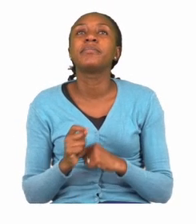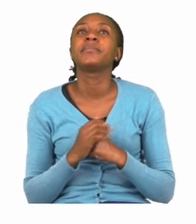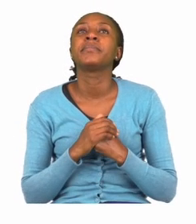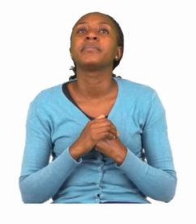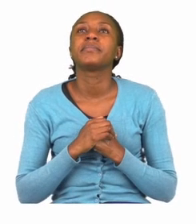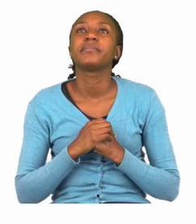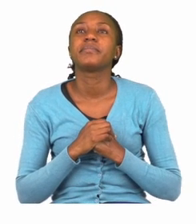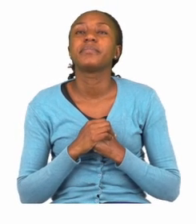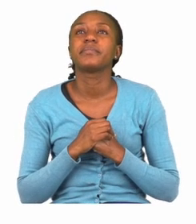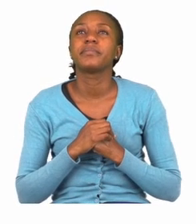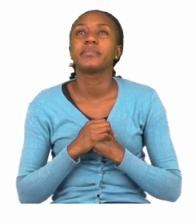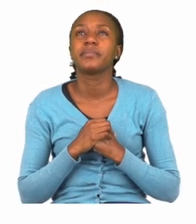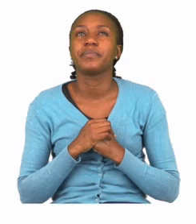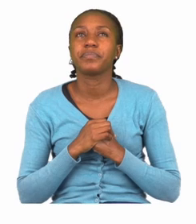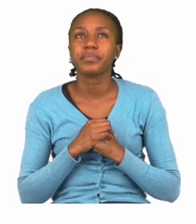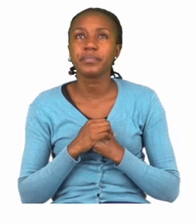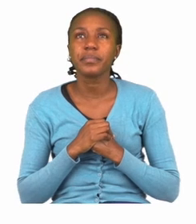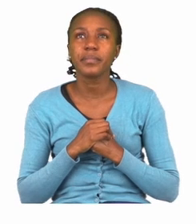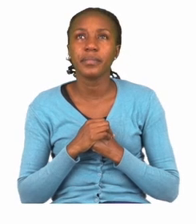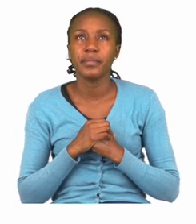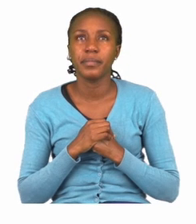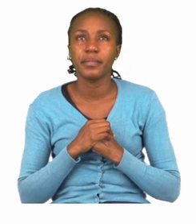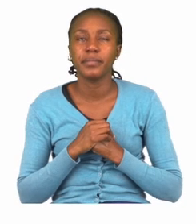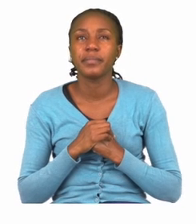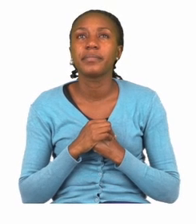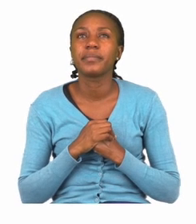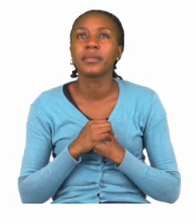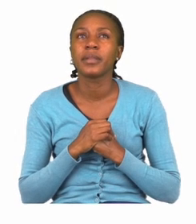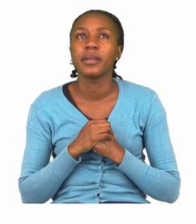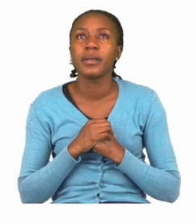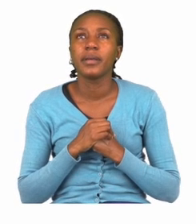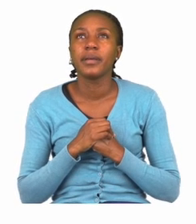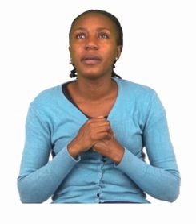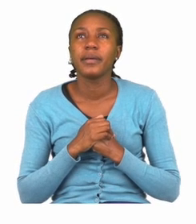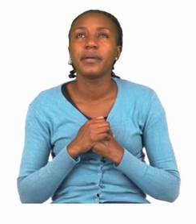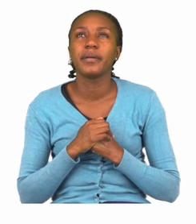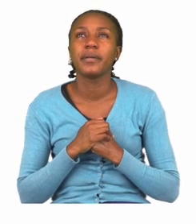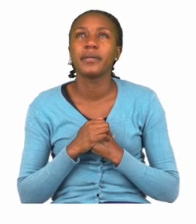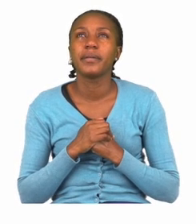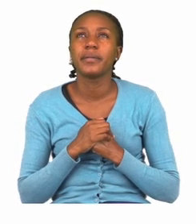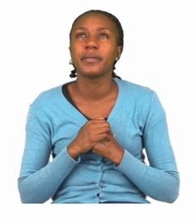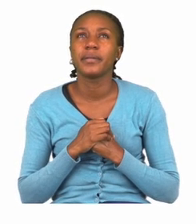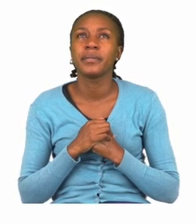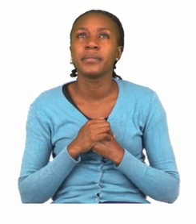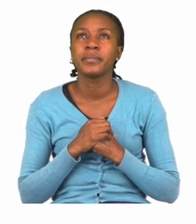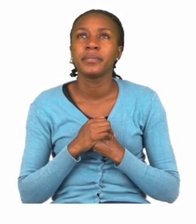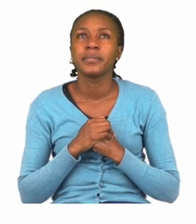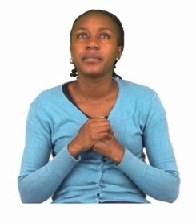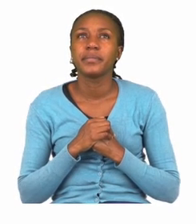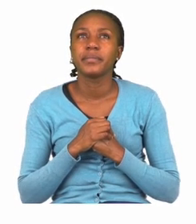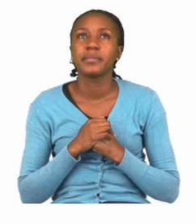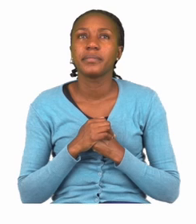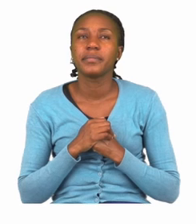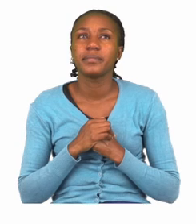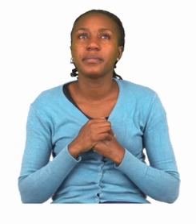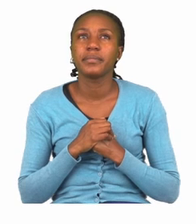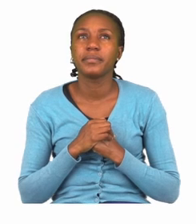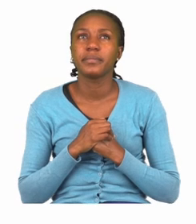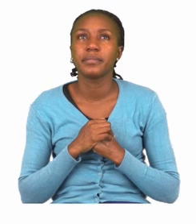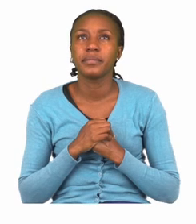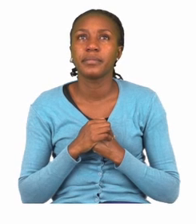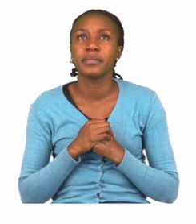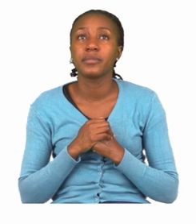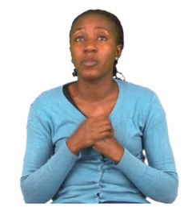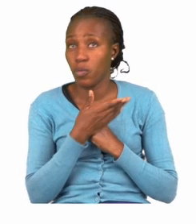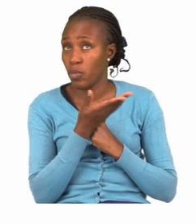than the number 32, you write in the second part. Now you have to do this for